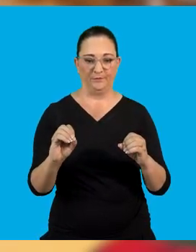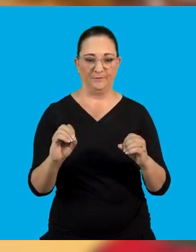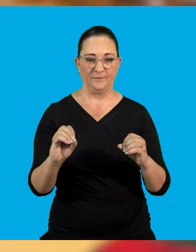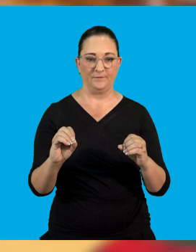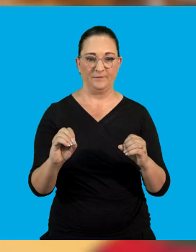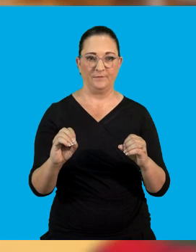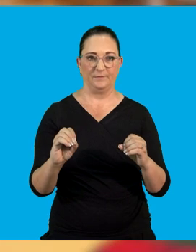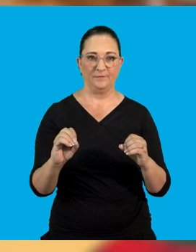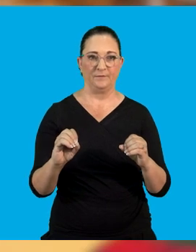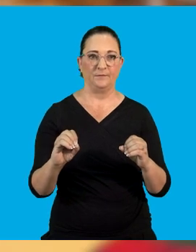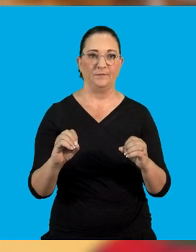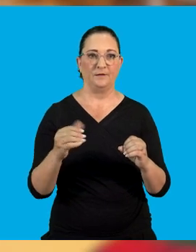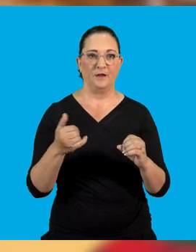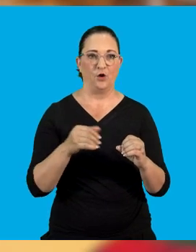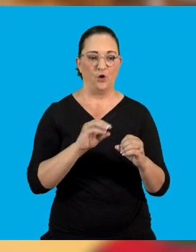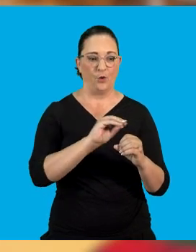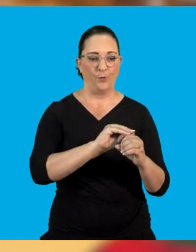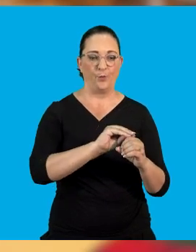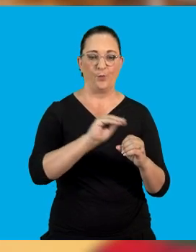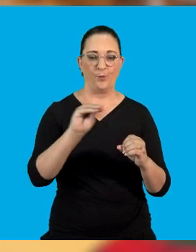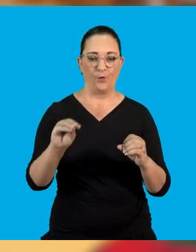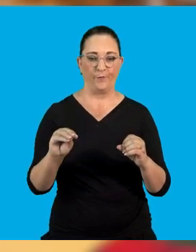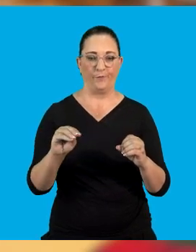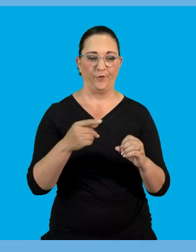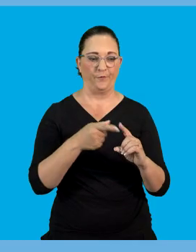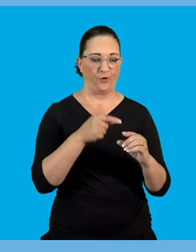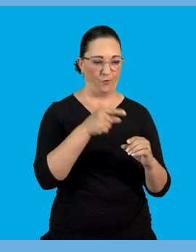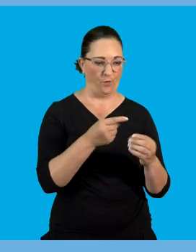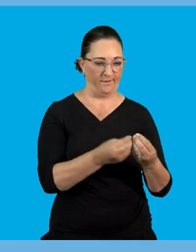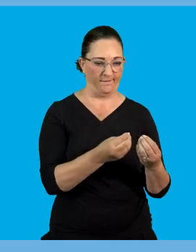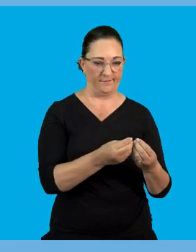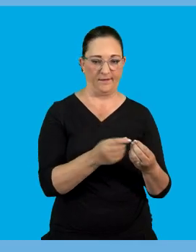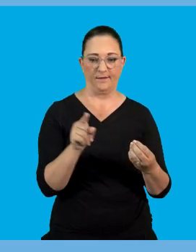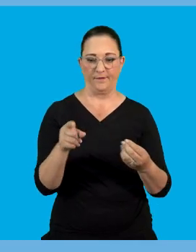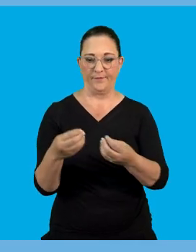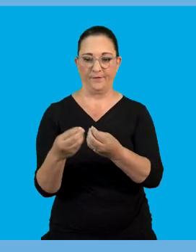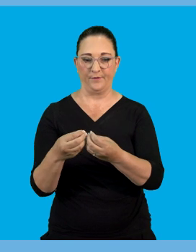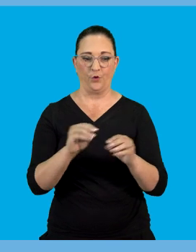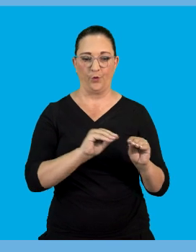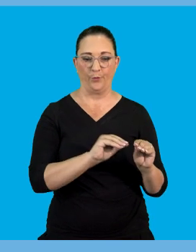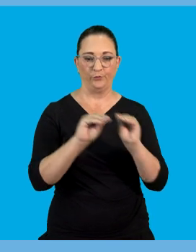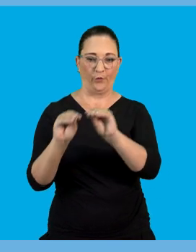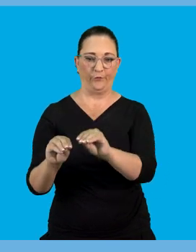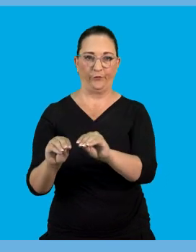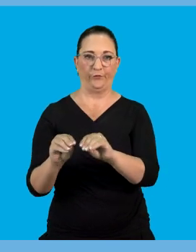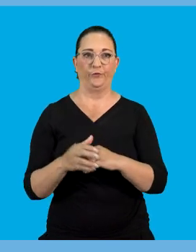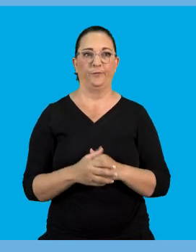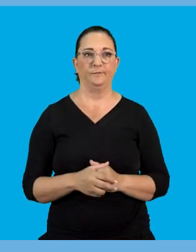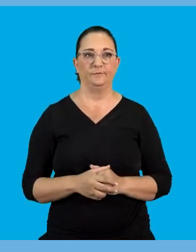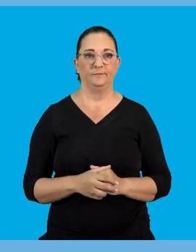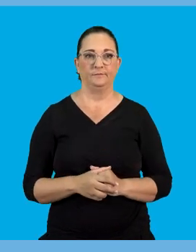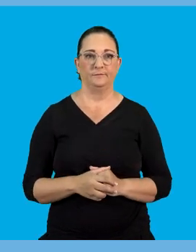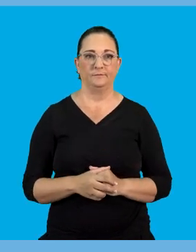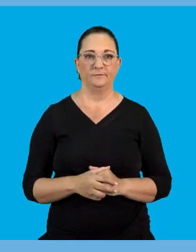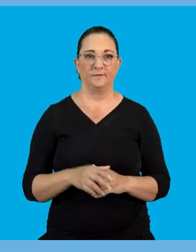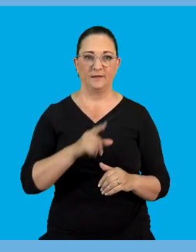that one substance it is going to or the charges are going to move off from one object to the other and when those electrons are moving off from